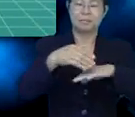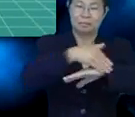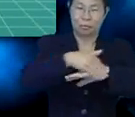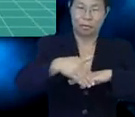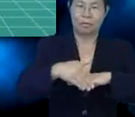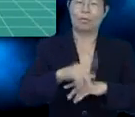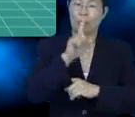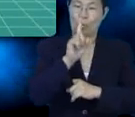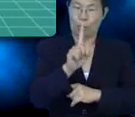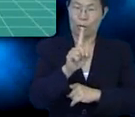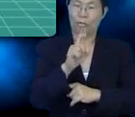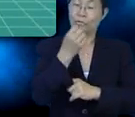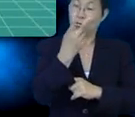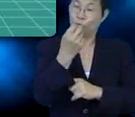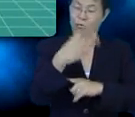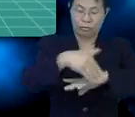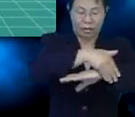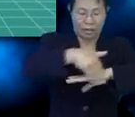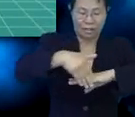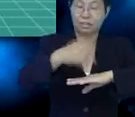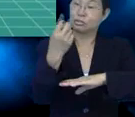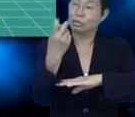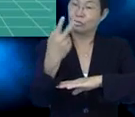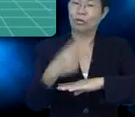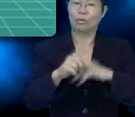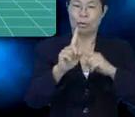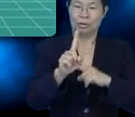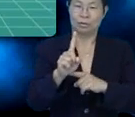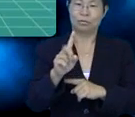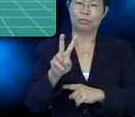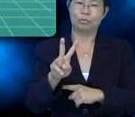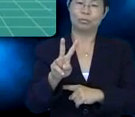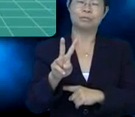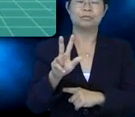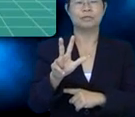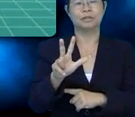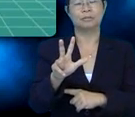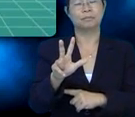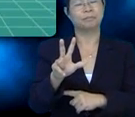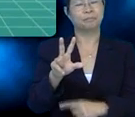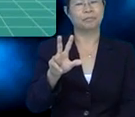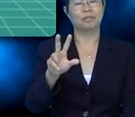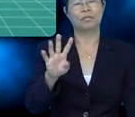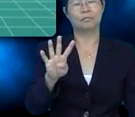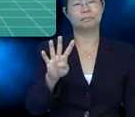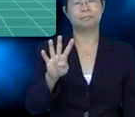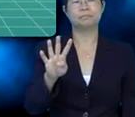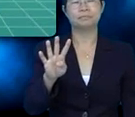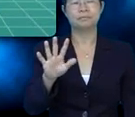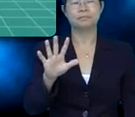This is my edge. I have 12 edges. One, two,